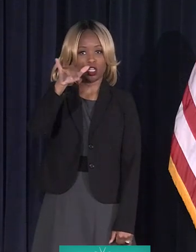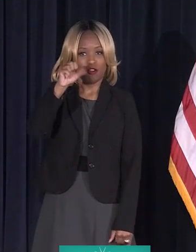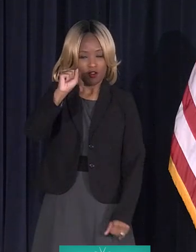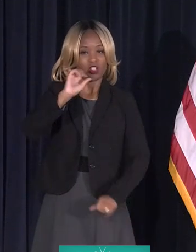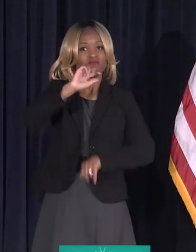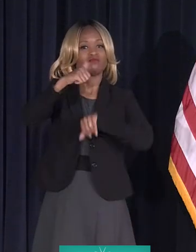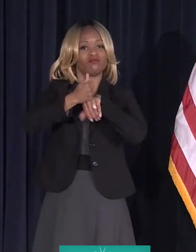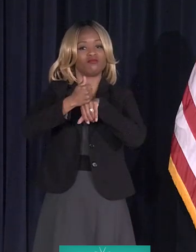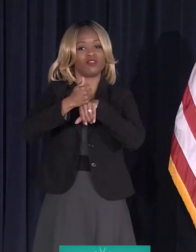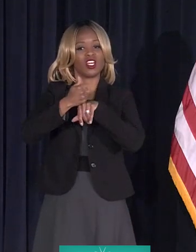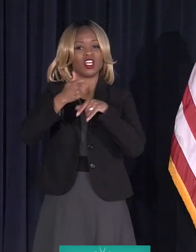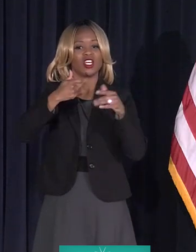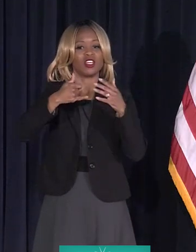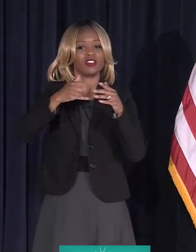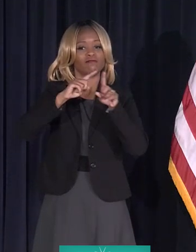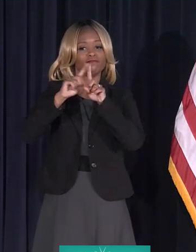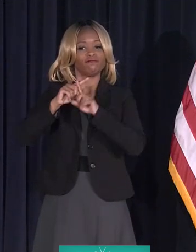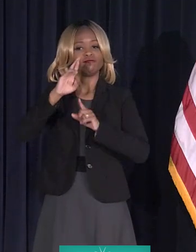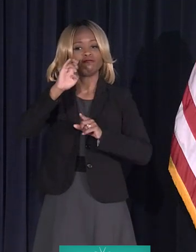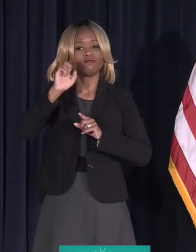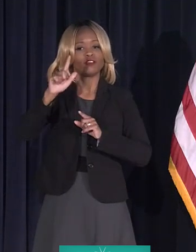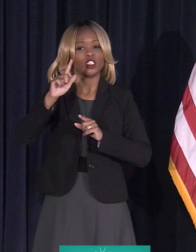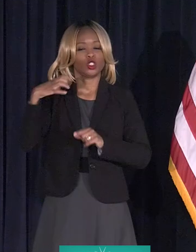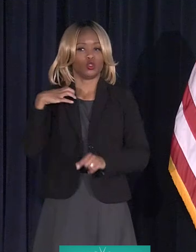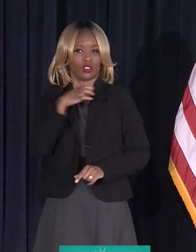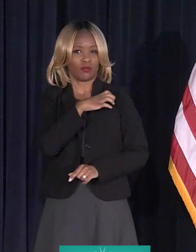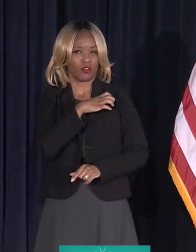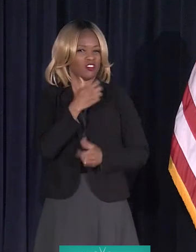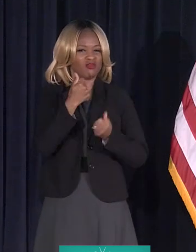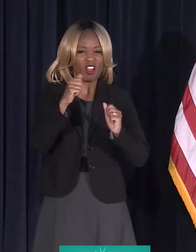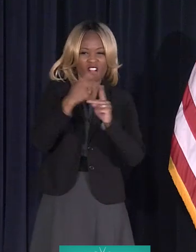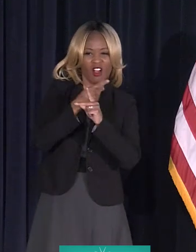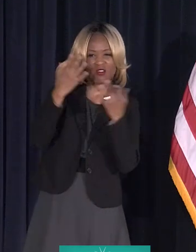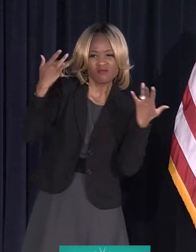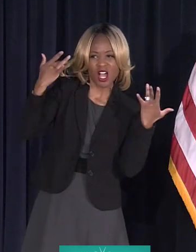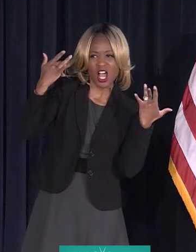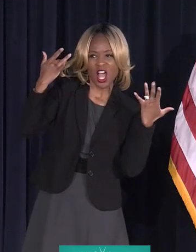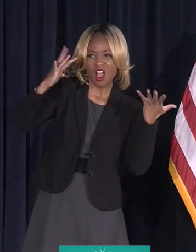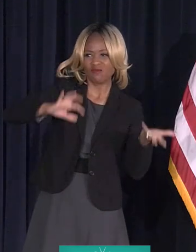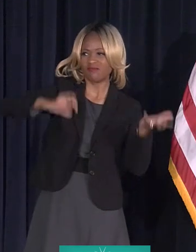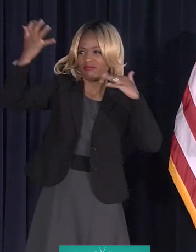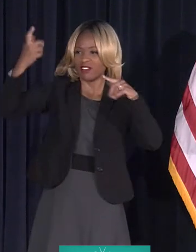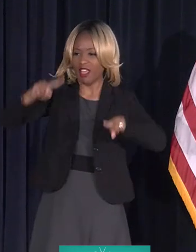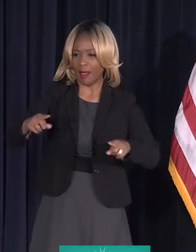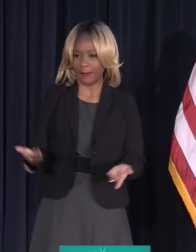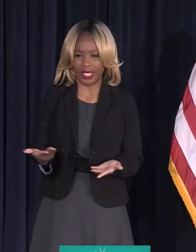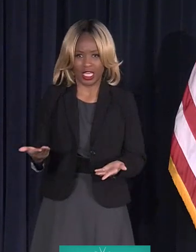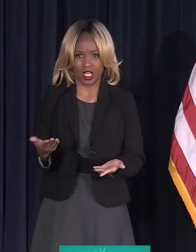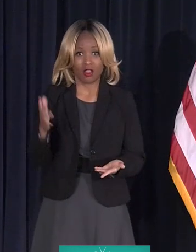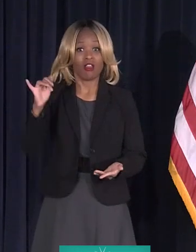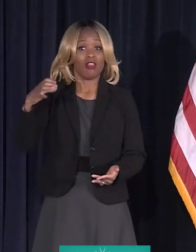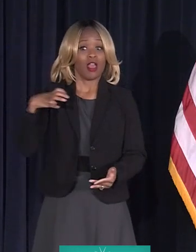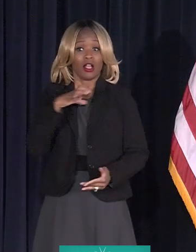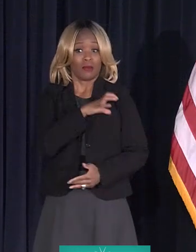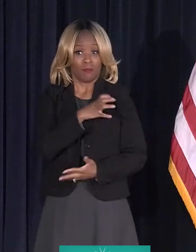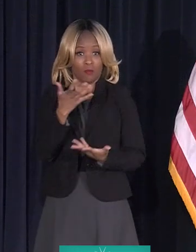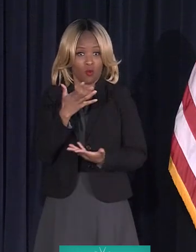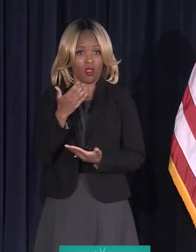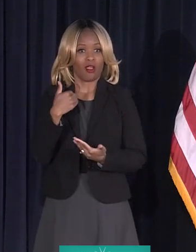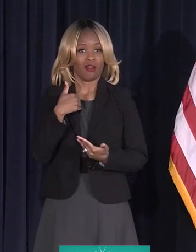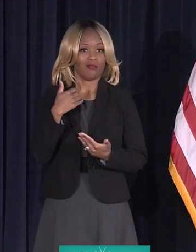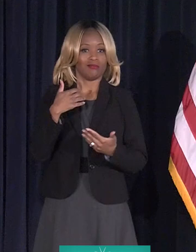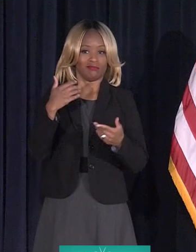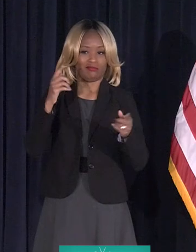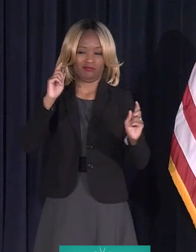really understand the root cause of this racial uprising in the City of Detroit. This committee took the form of many iterations,